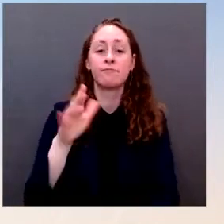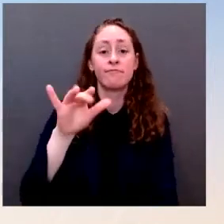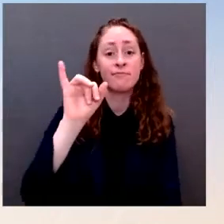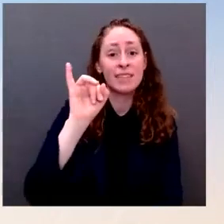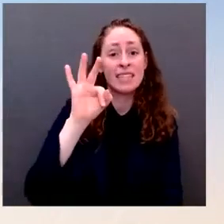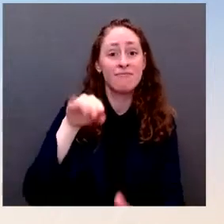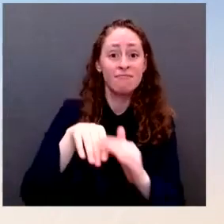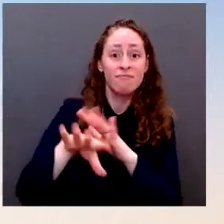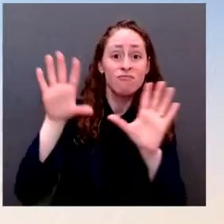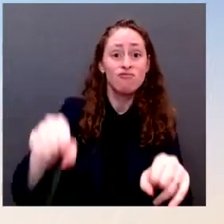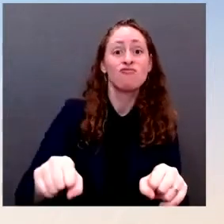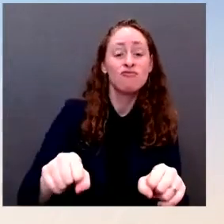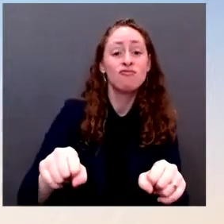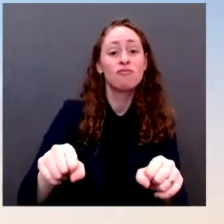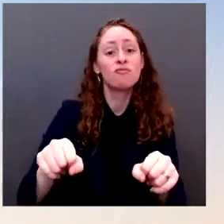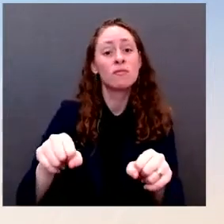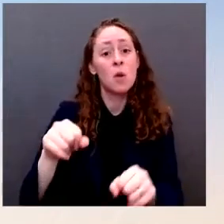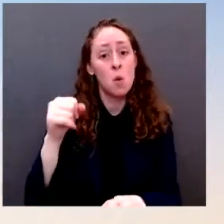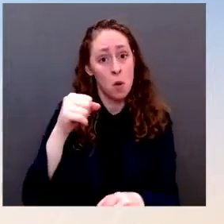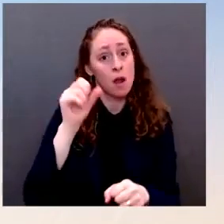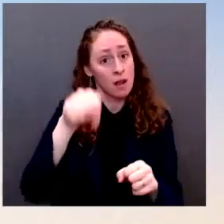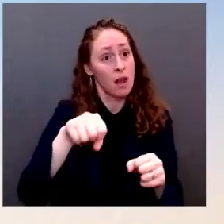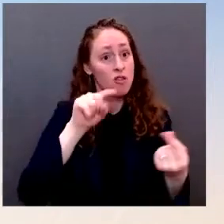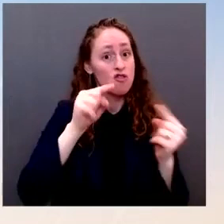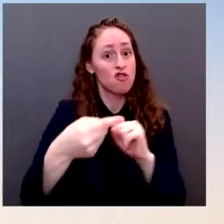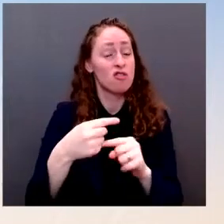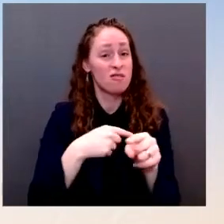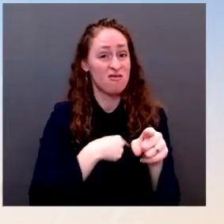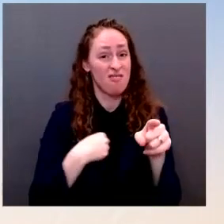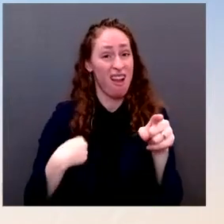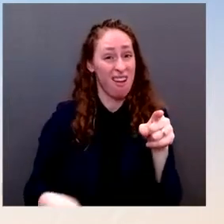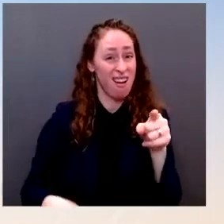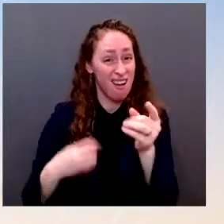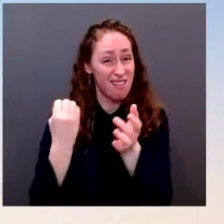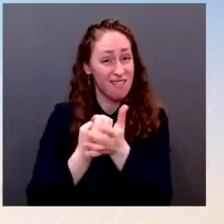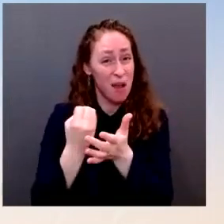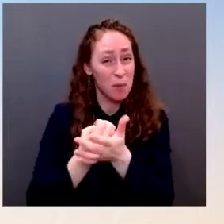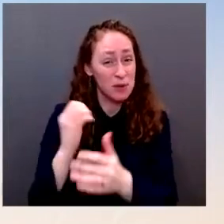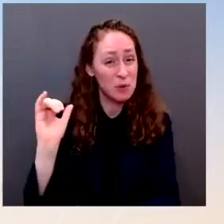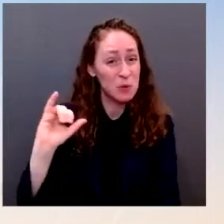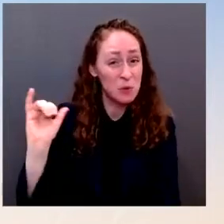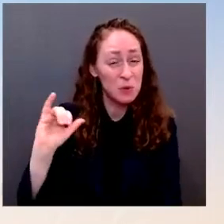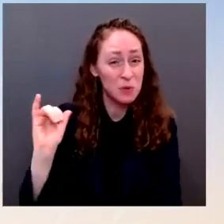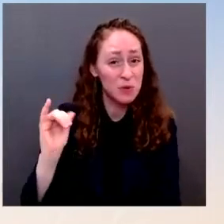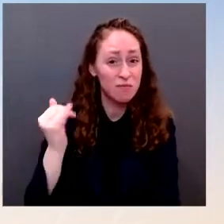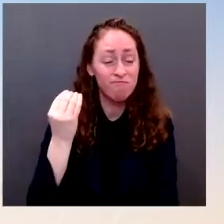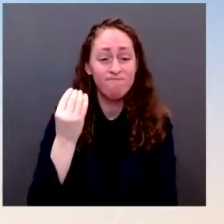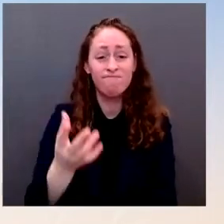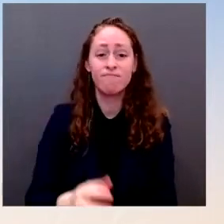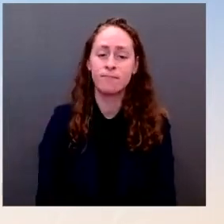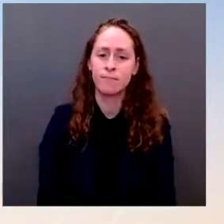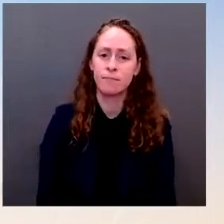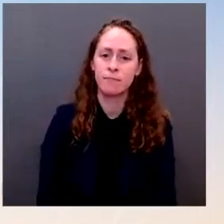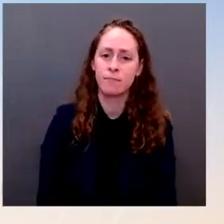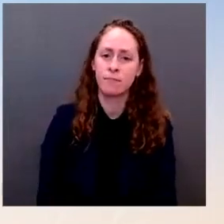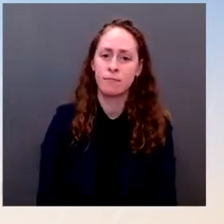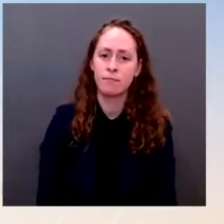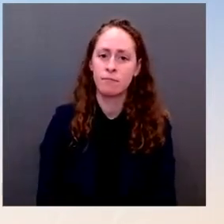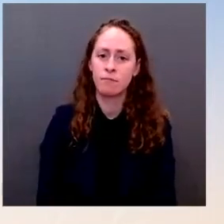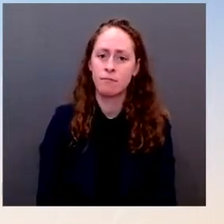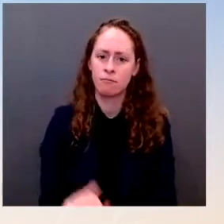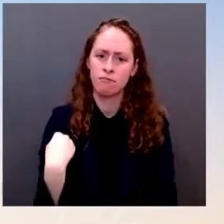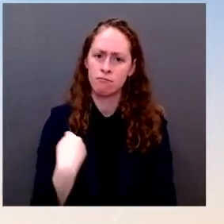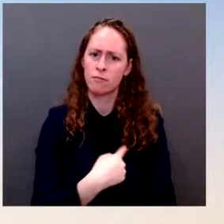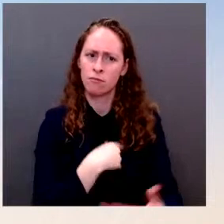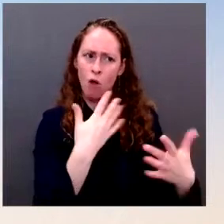that. So, certainly, we have our own relationship, where we engage directly at a very high level, as you all know. But our